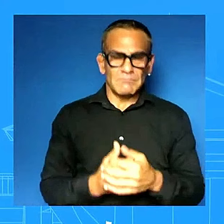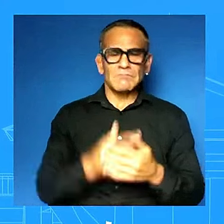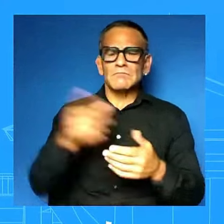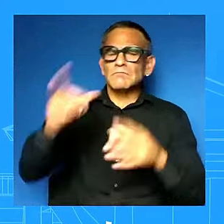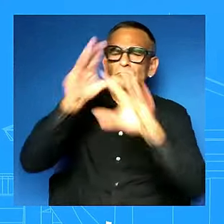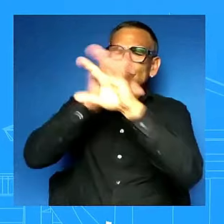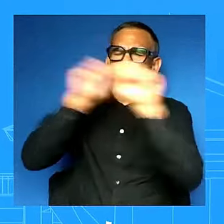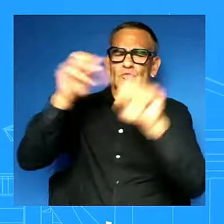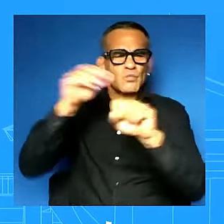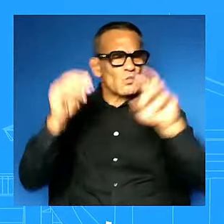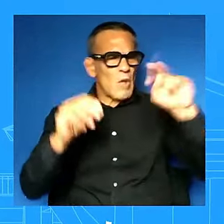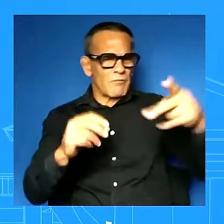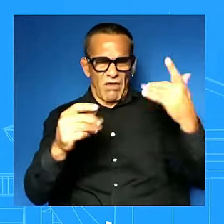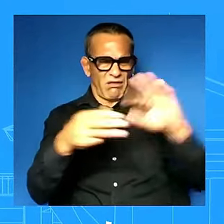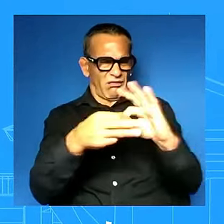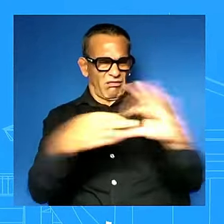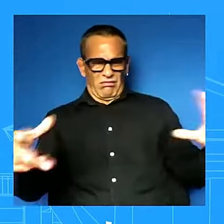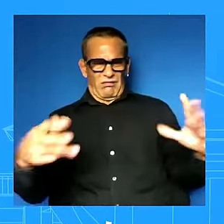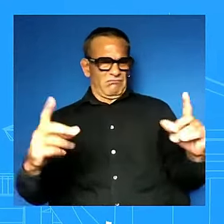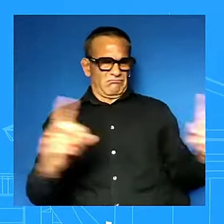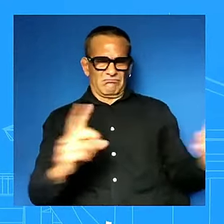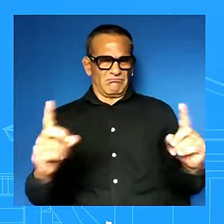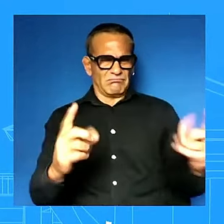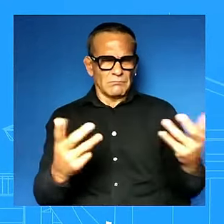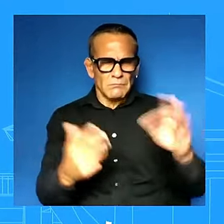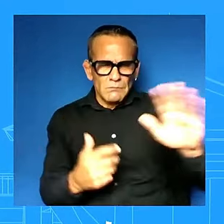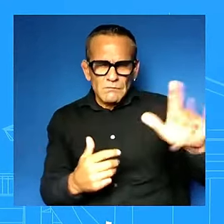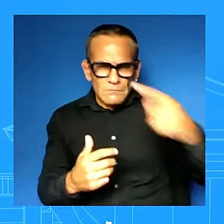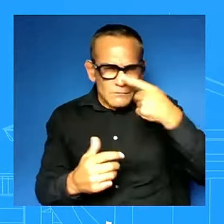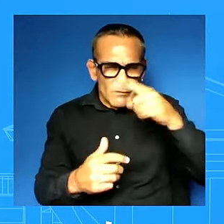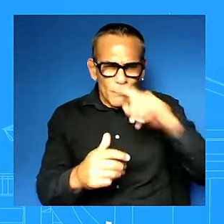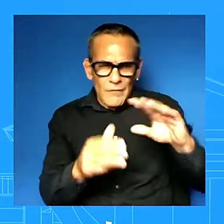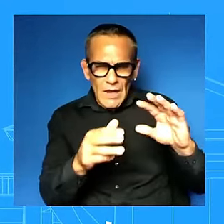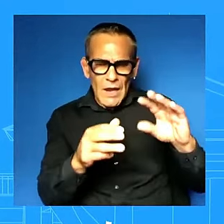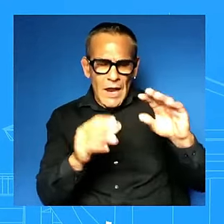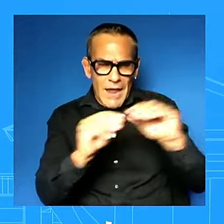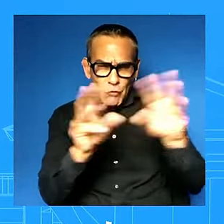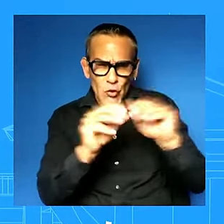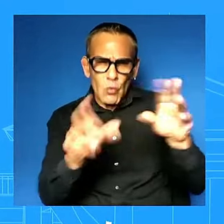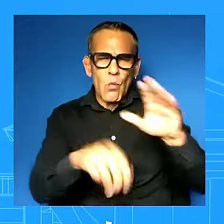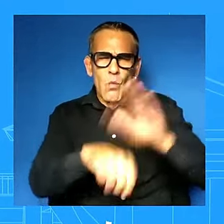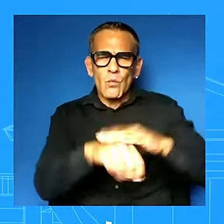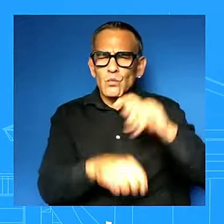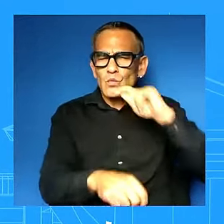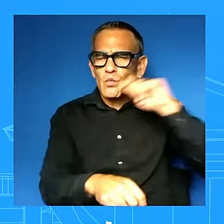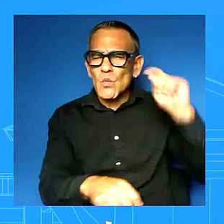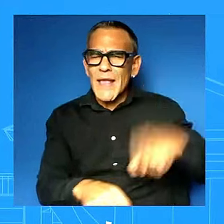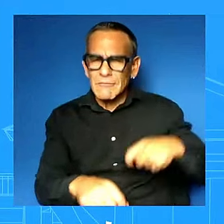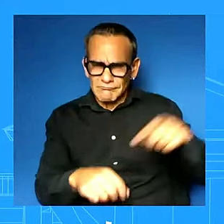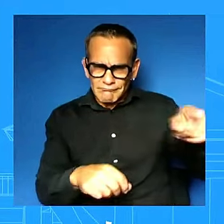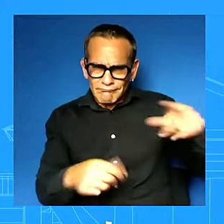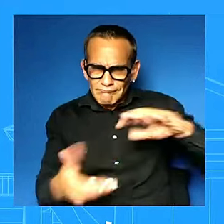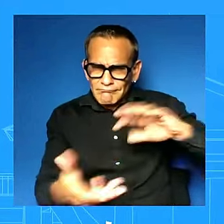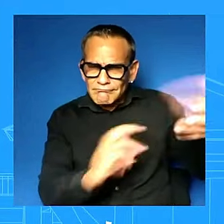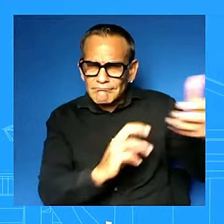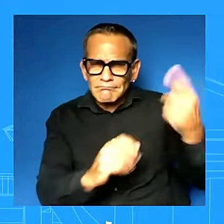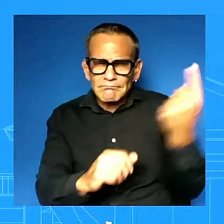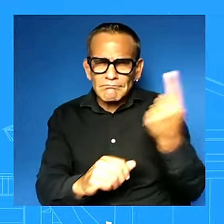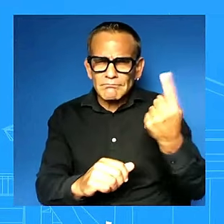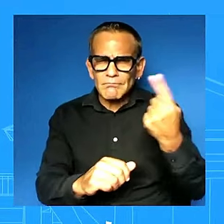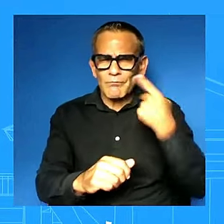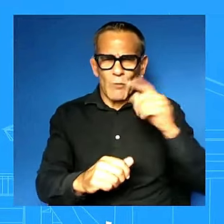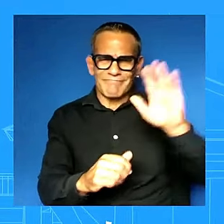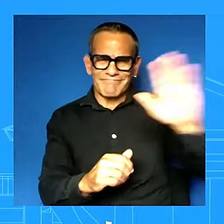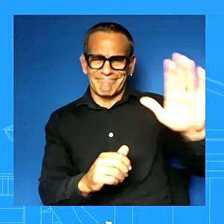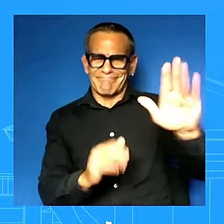on the president's comments on ukraine he said earlier this week when asked about the possibility to change the policy for ukraine to use long-range weapons into russia